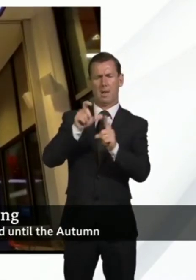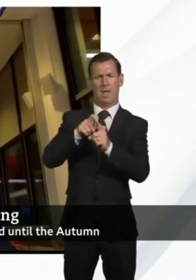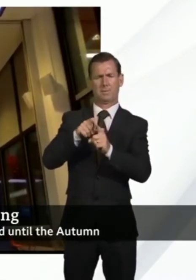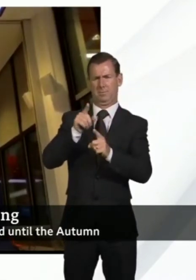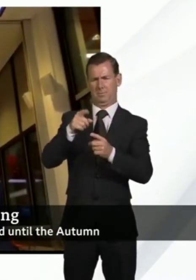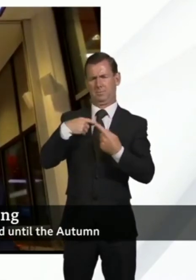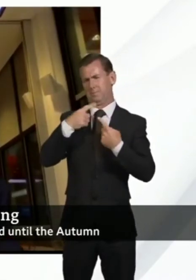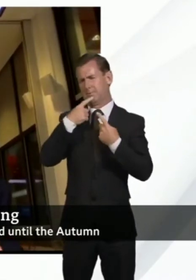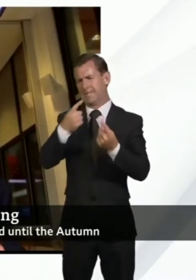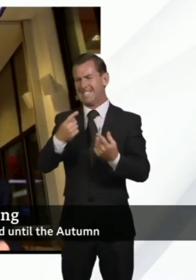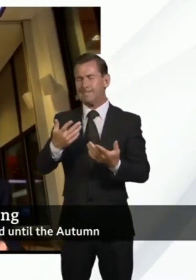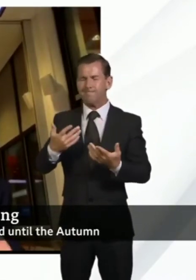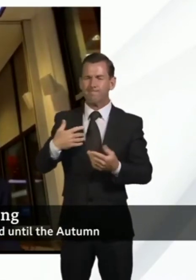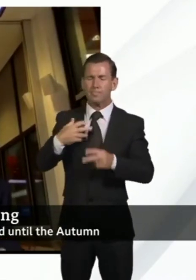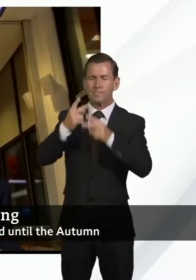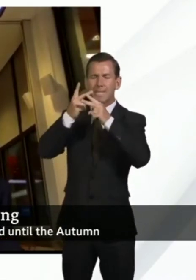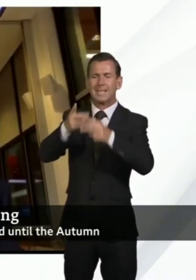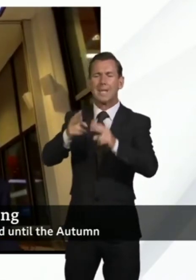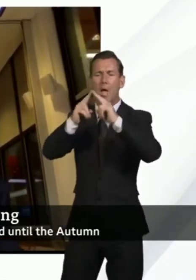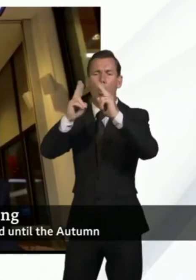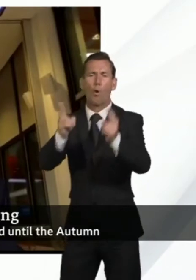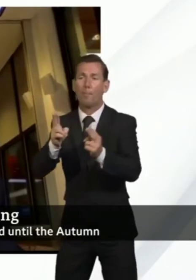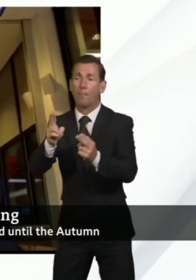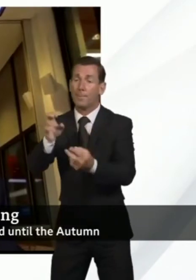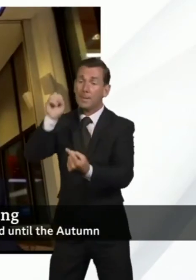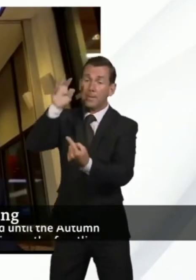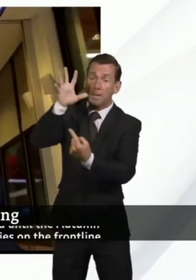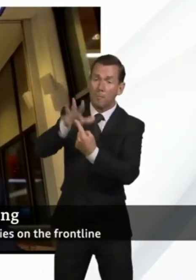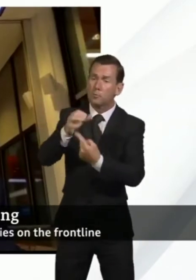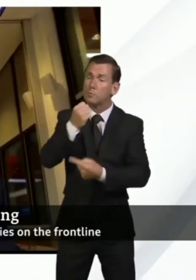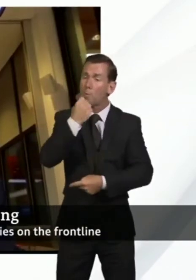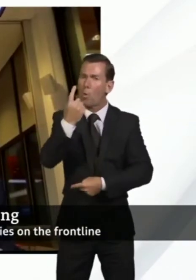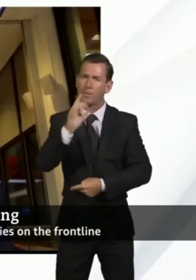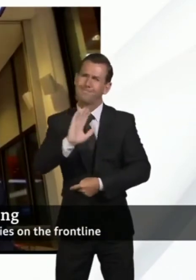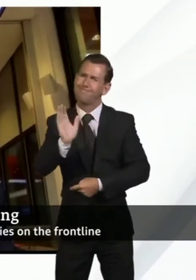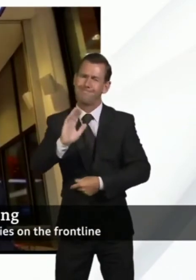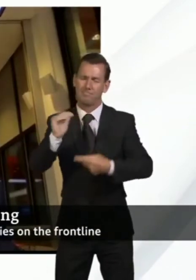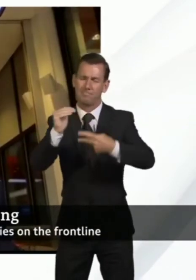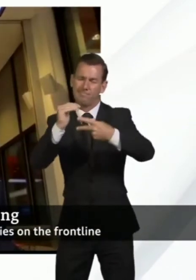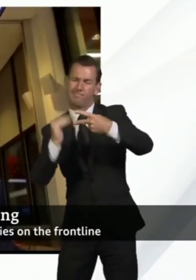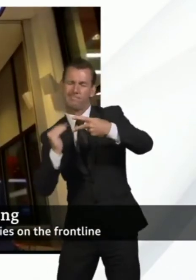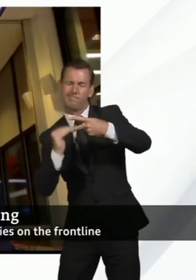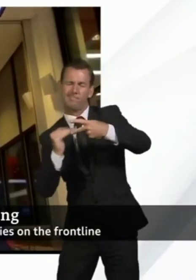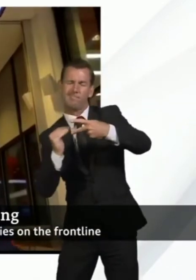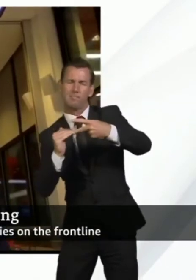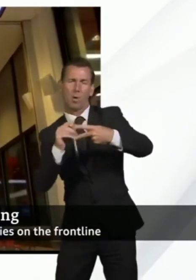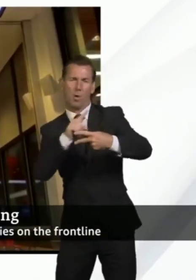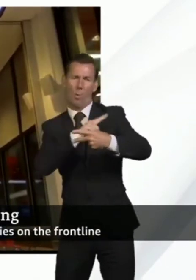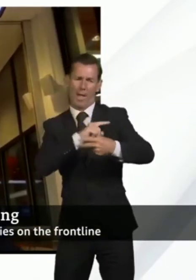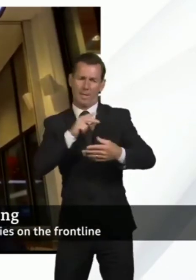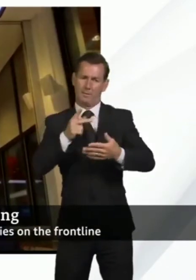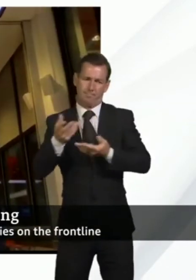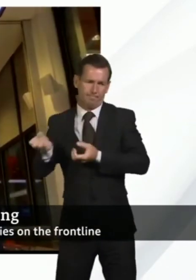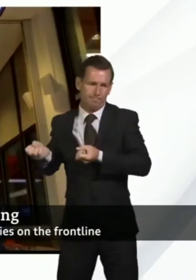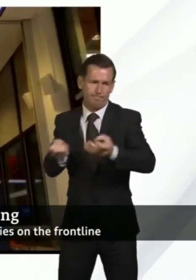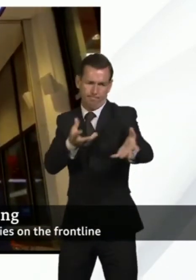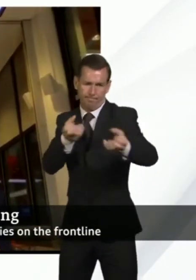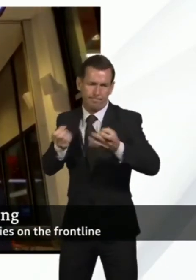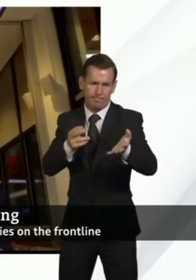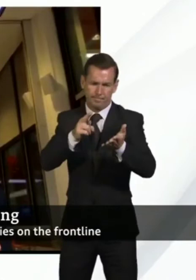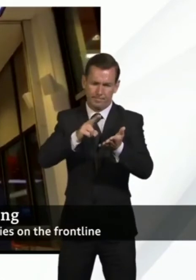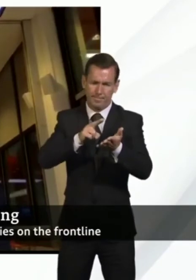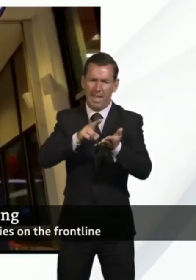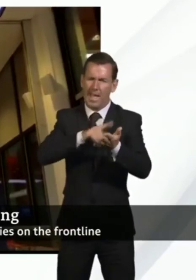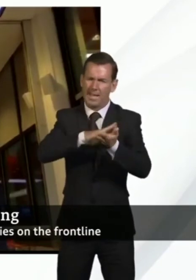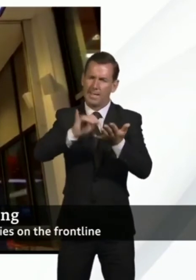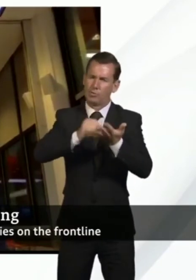given less priority for testing than the NHS at the start of this crisis. And then he said, sadly, there